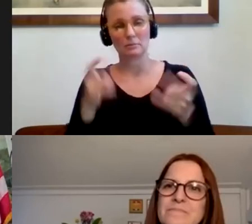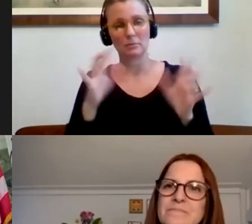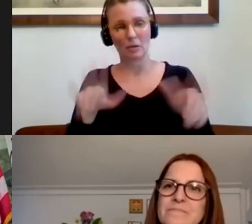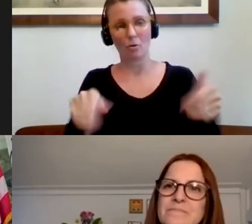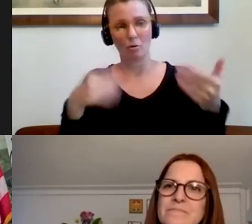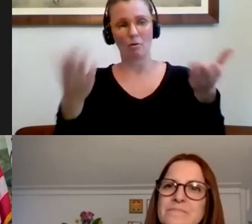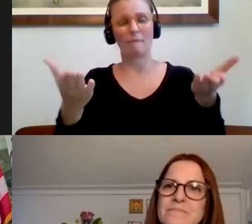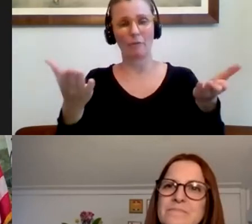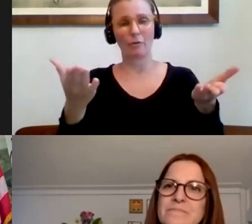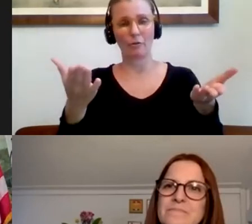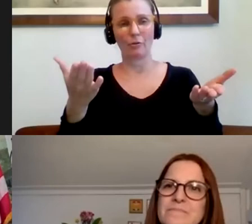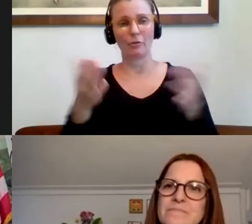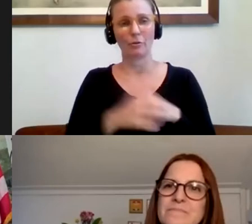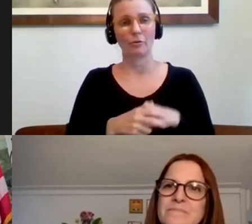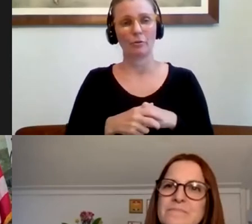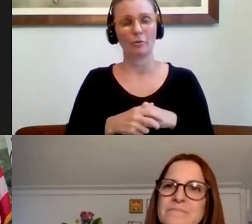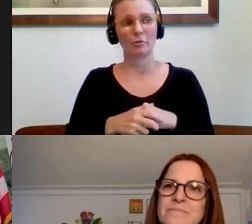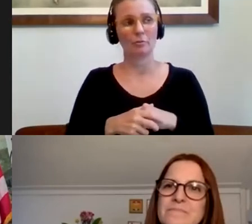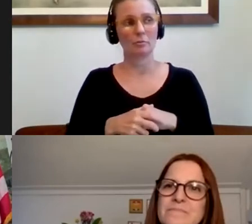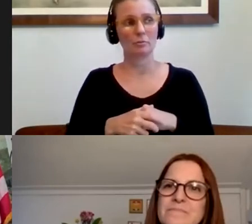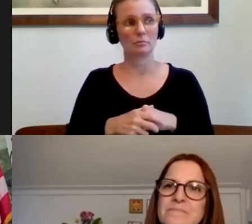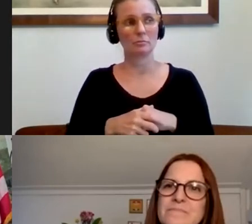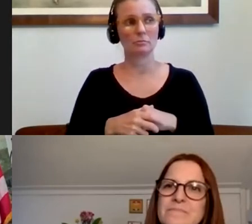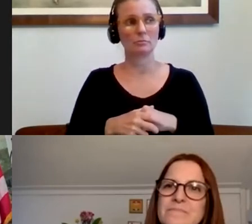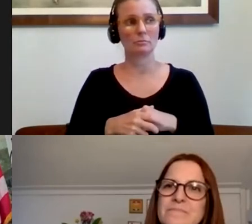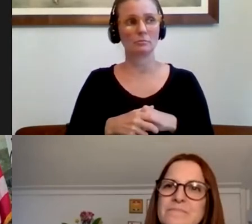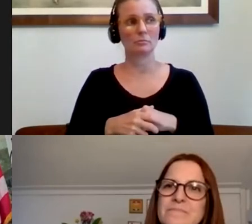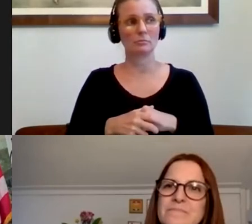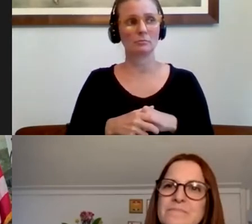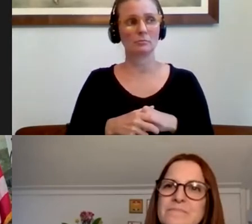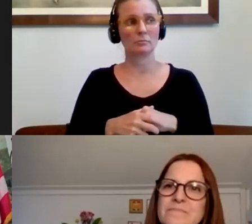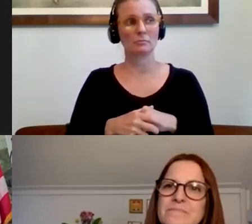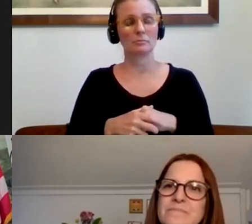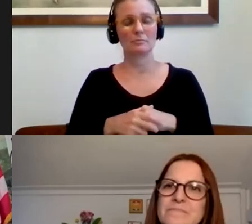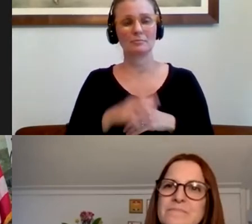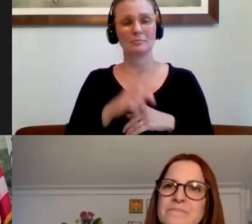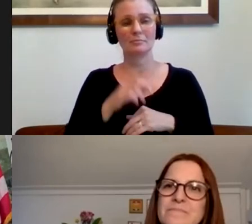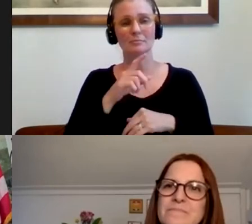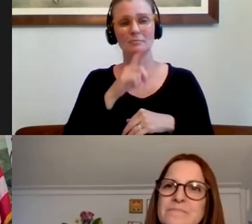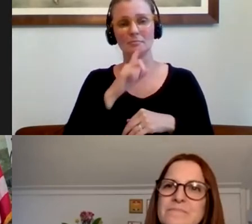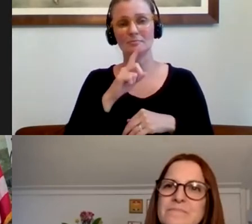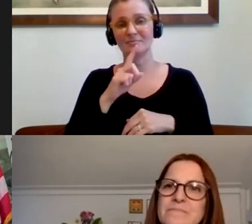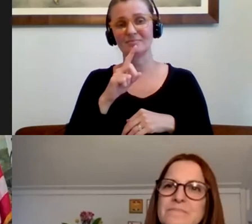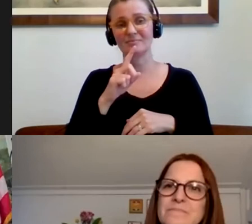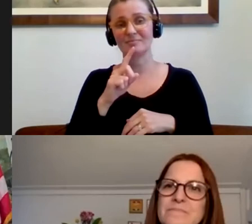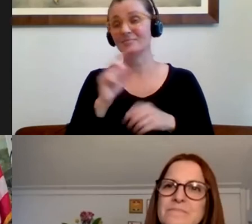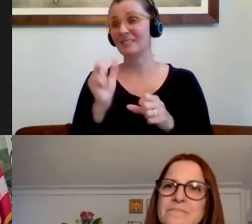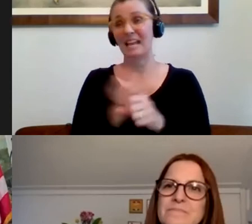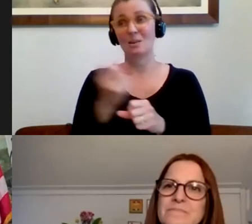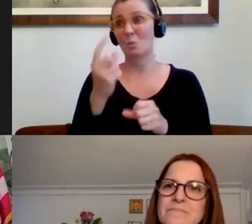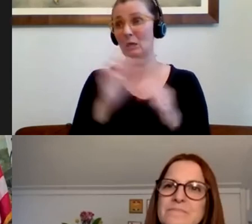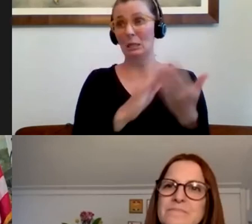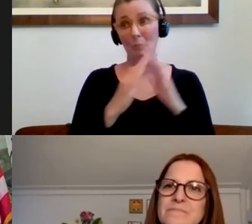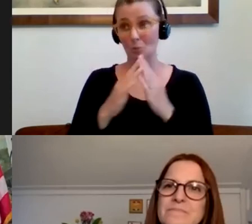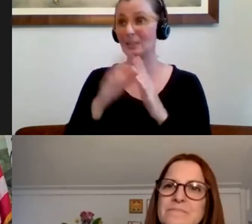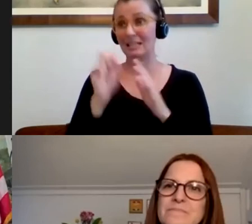uh, instituted by any of your healthcare providers or a mobile site up at some anybody in the community can go get if you call and make an appointment.